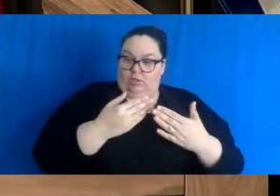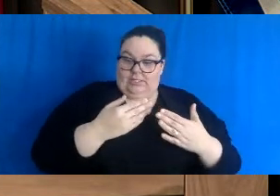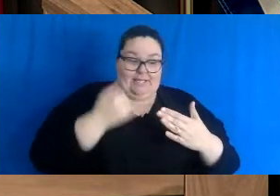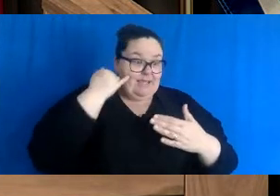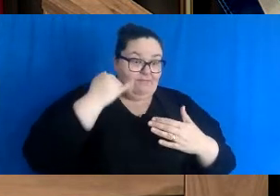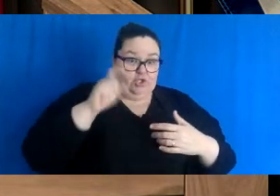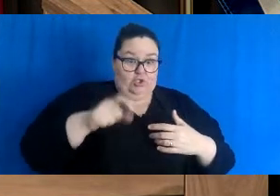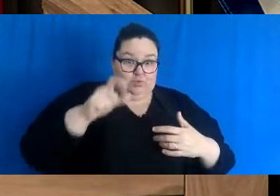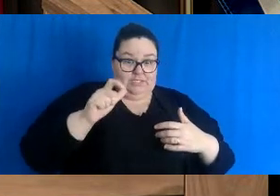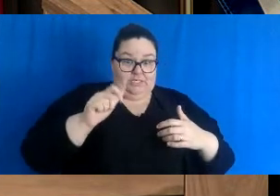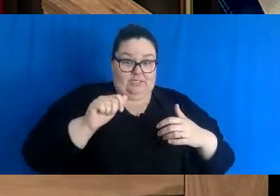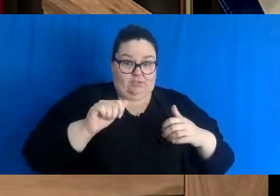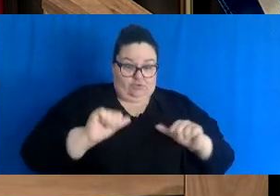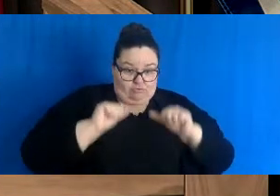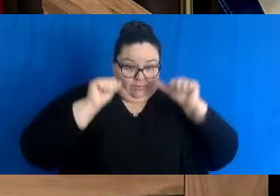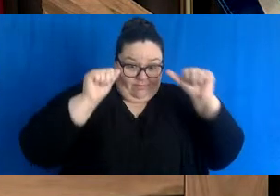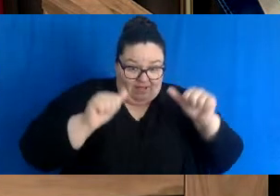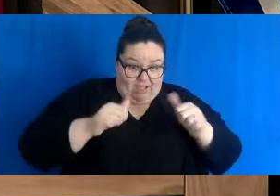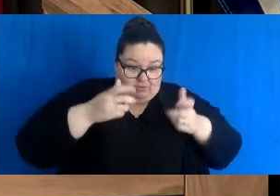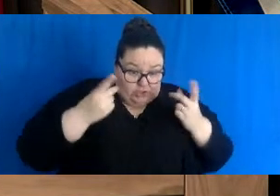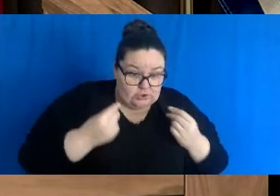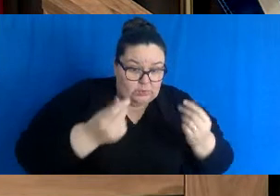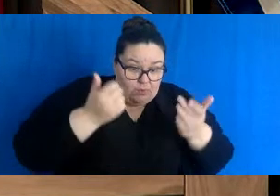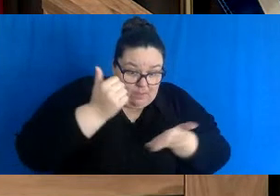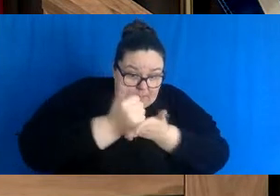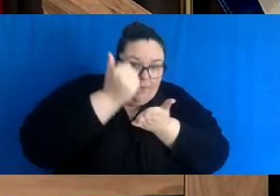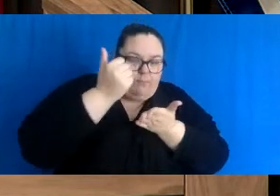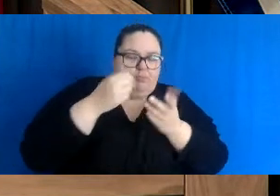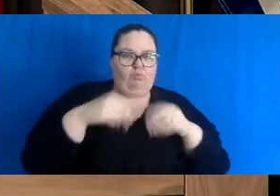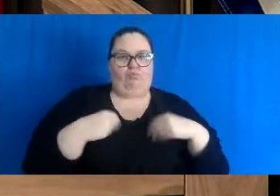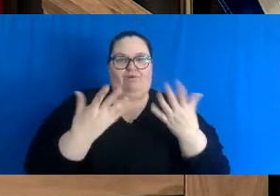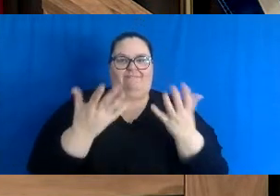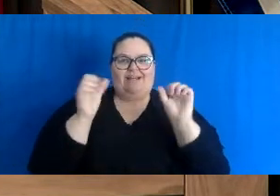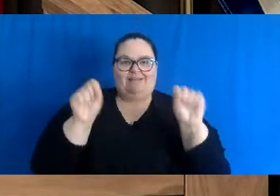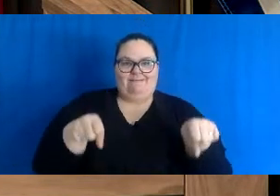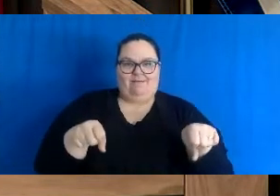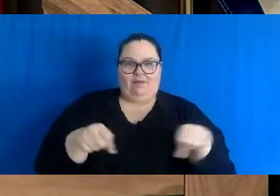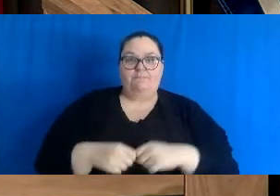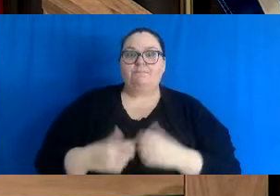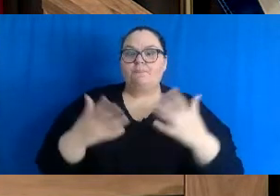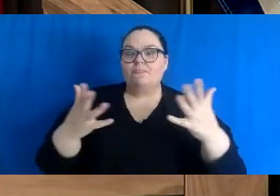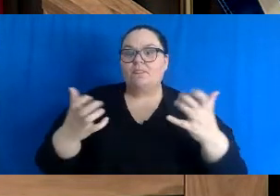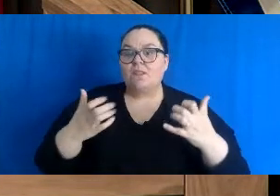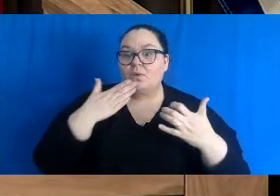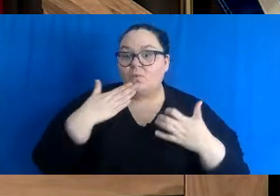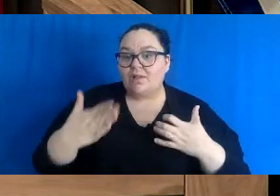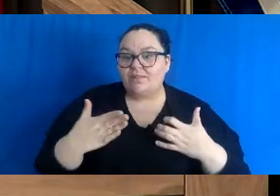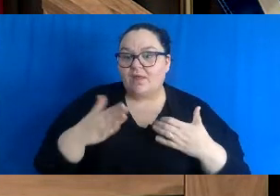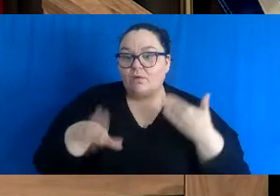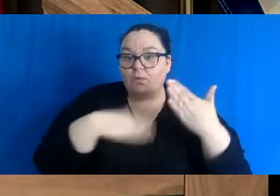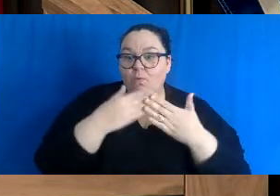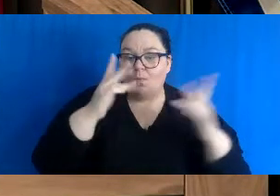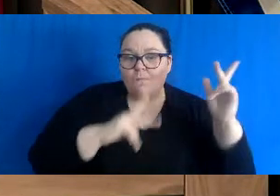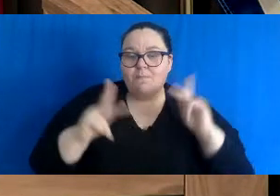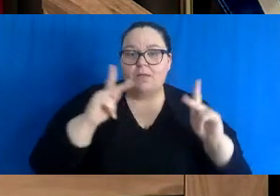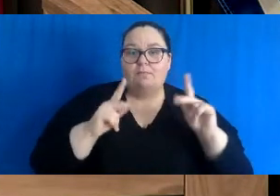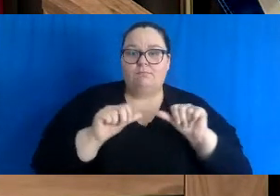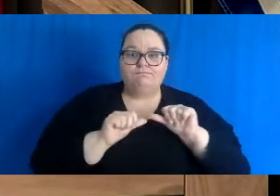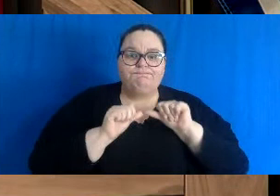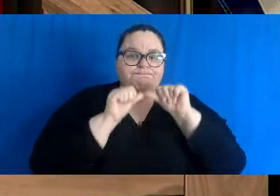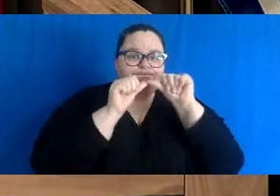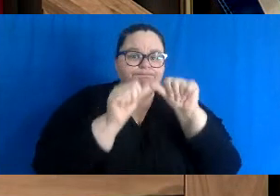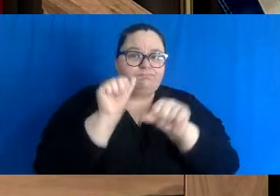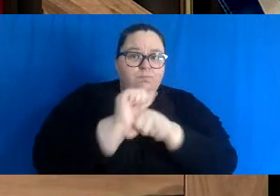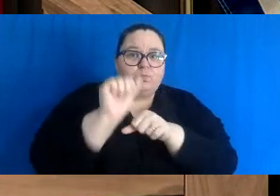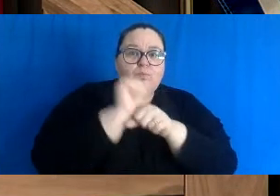available for New Brunswickers when they need them. I want to thank everyone for your continued hard work and